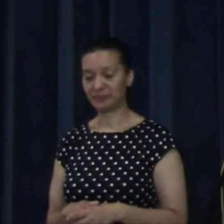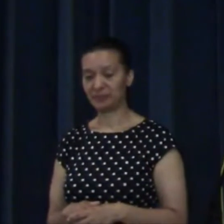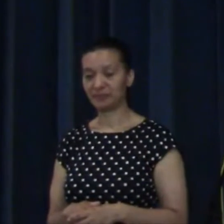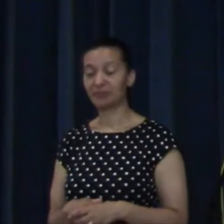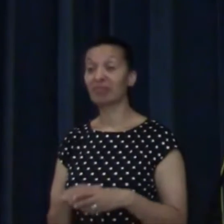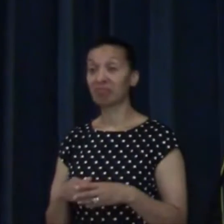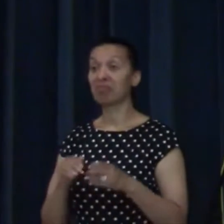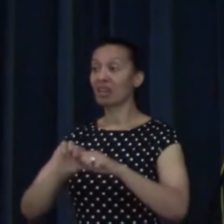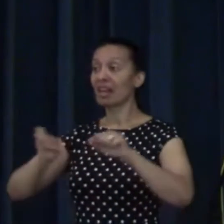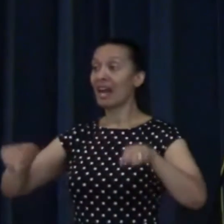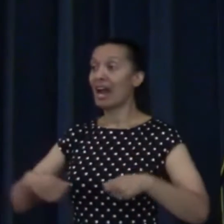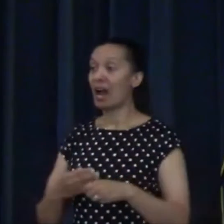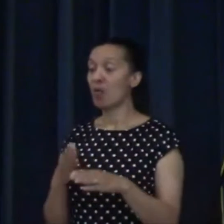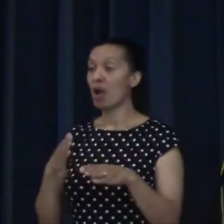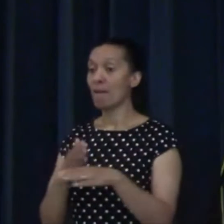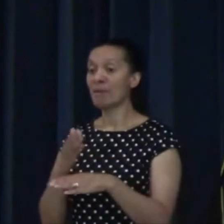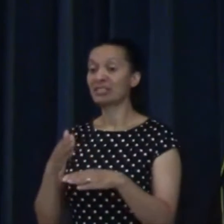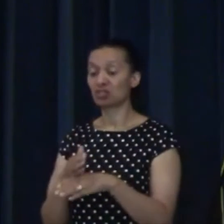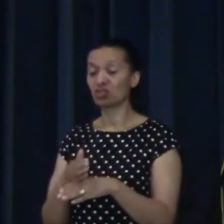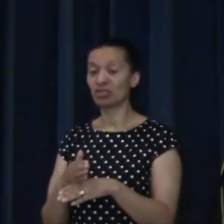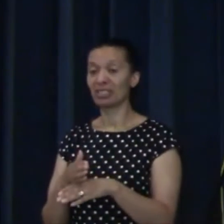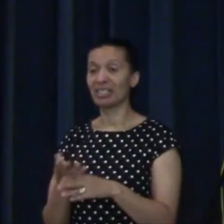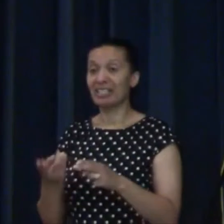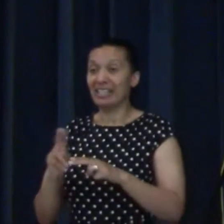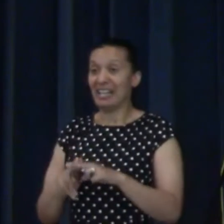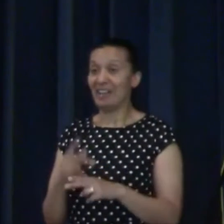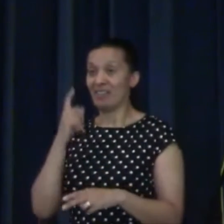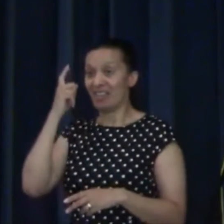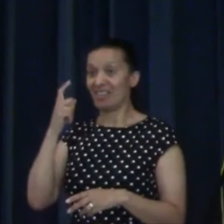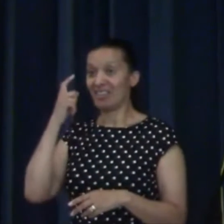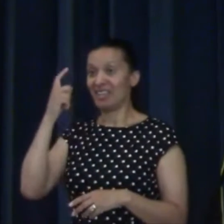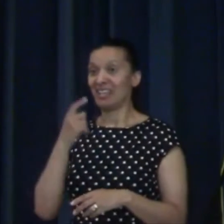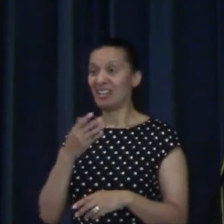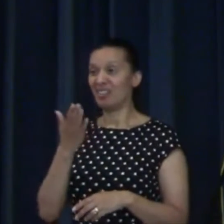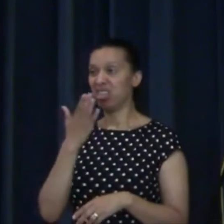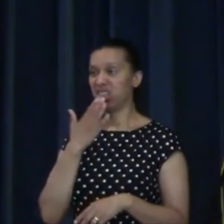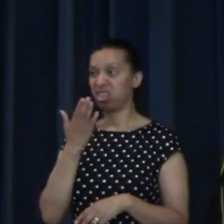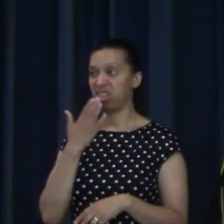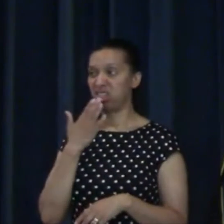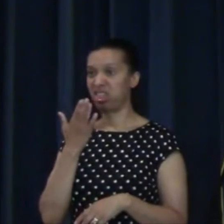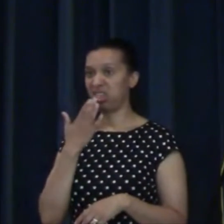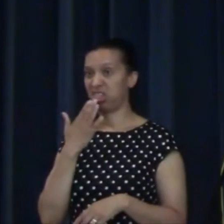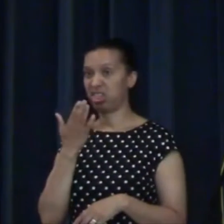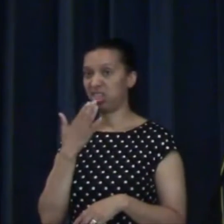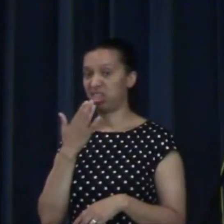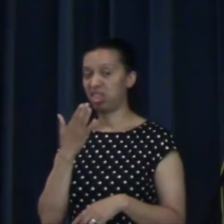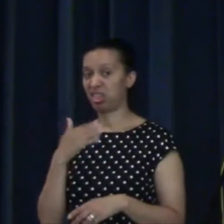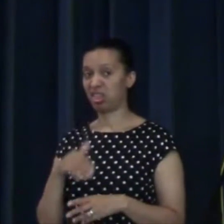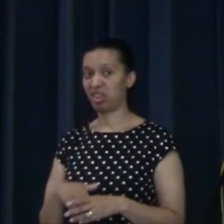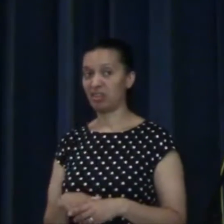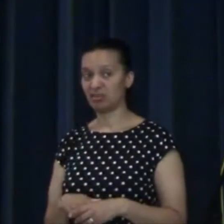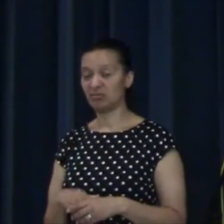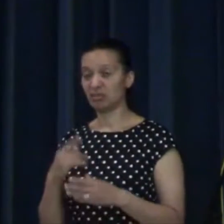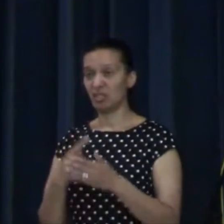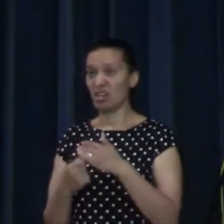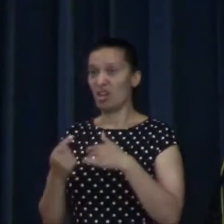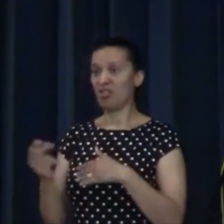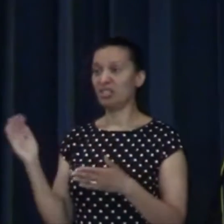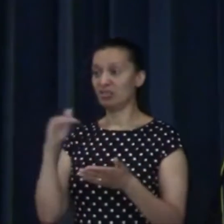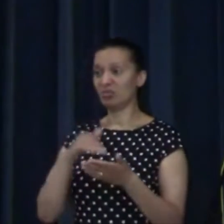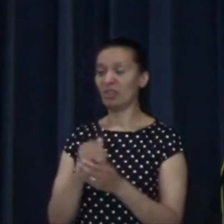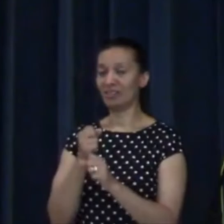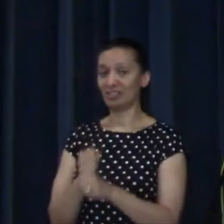That's our ministry. If you're sitting there thinking, I'm a bit bored of this Christian stuff, you know, is it just coming to church on a Sunday?